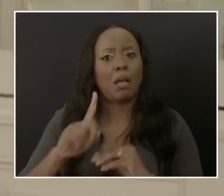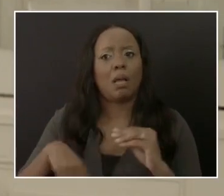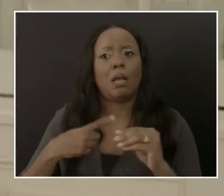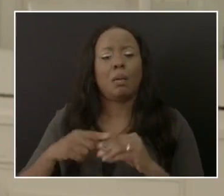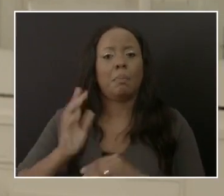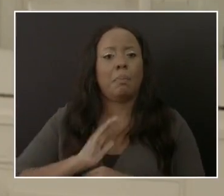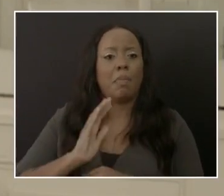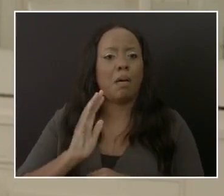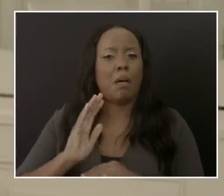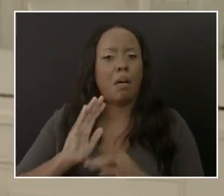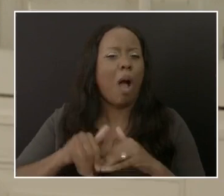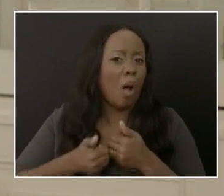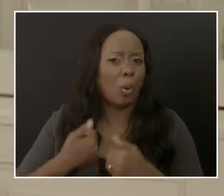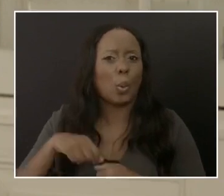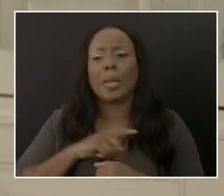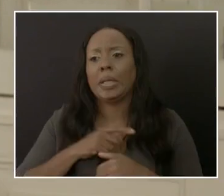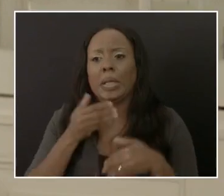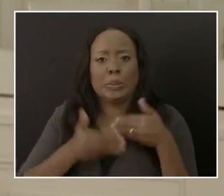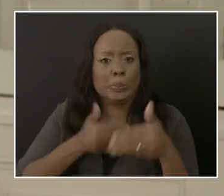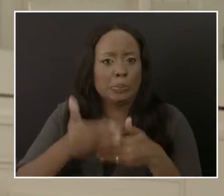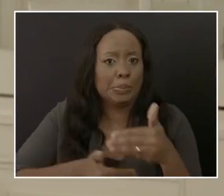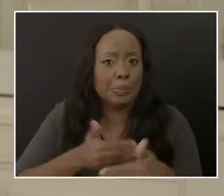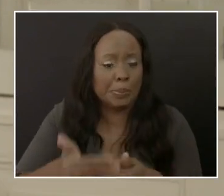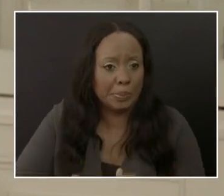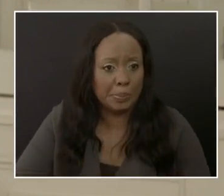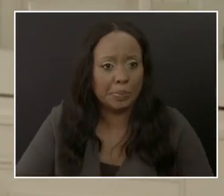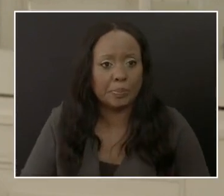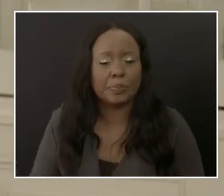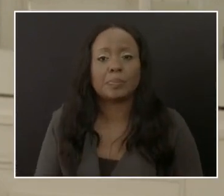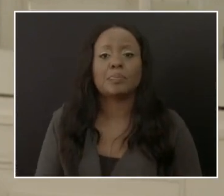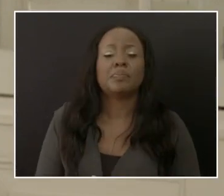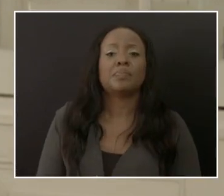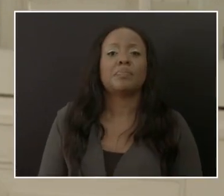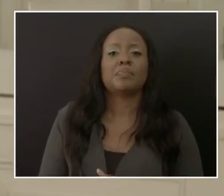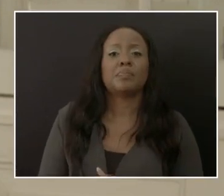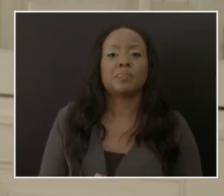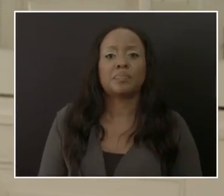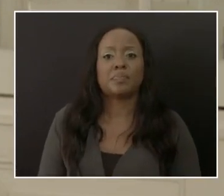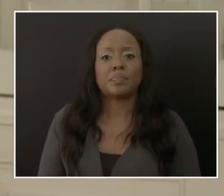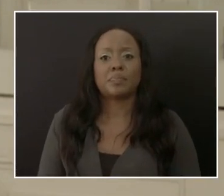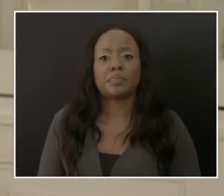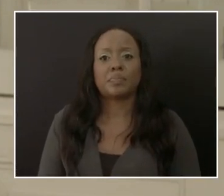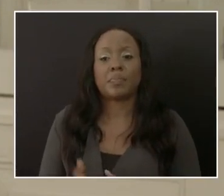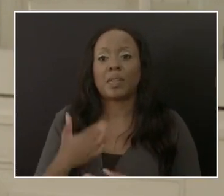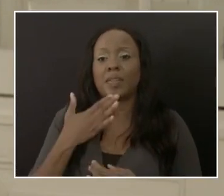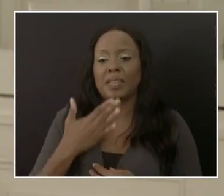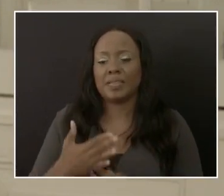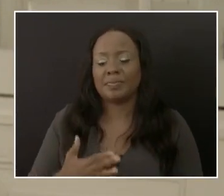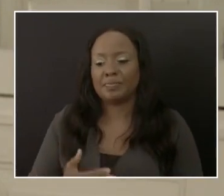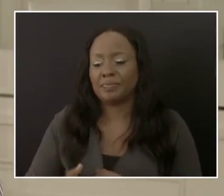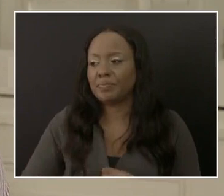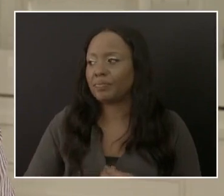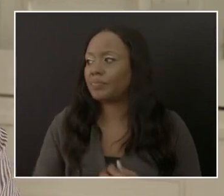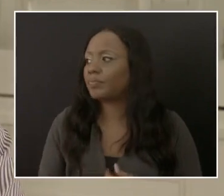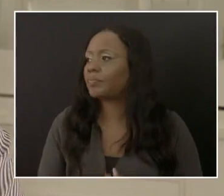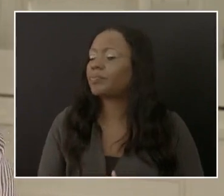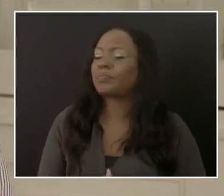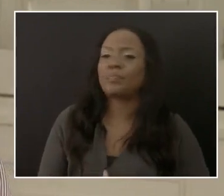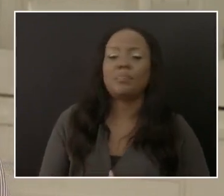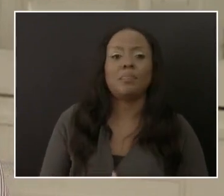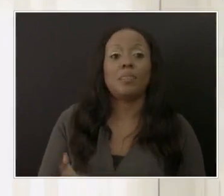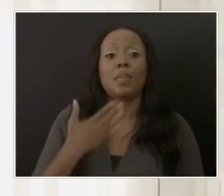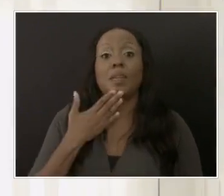our directions in a state of Omicron. Thank you very much. Thank you very much,